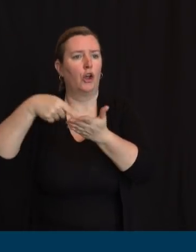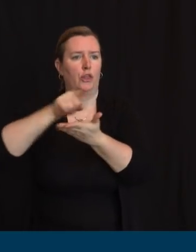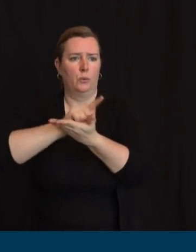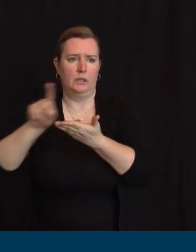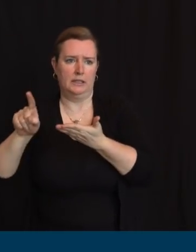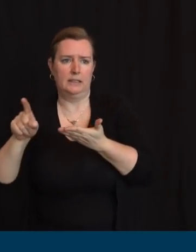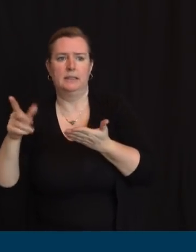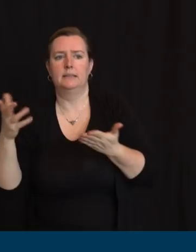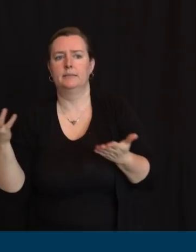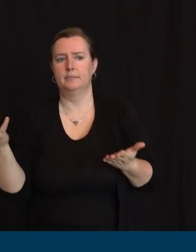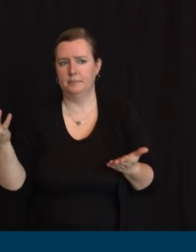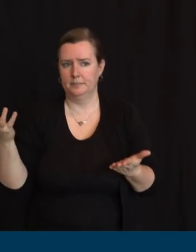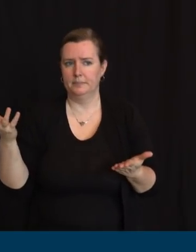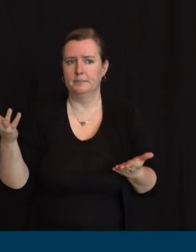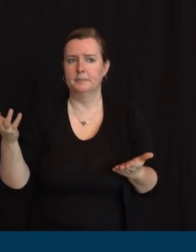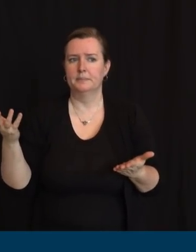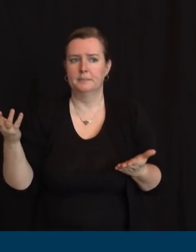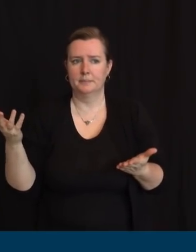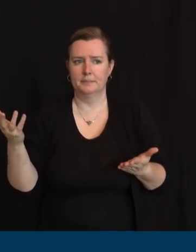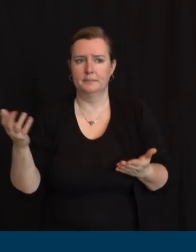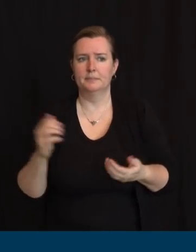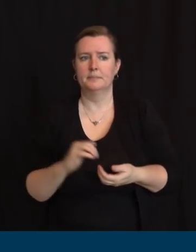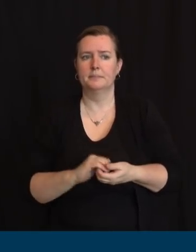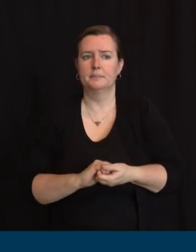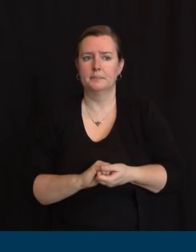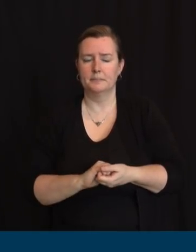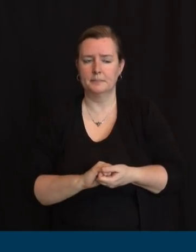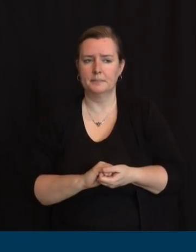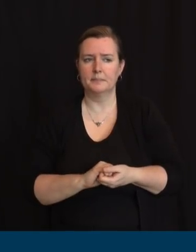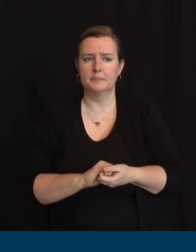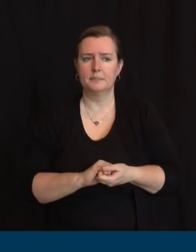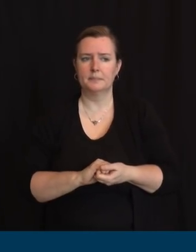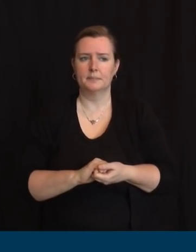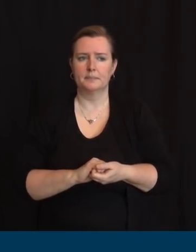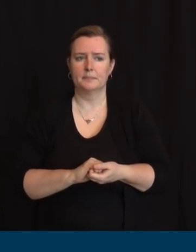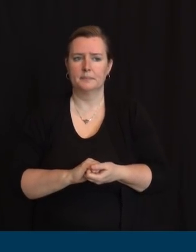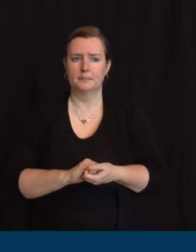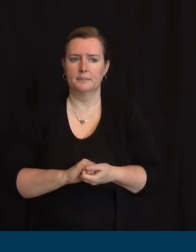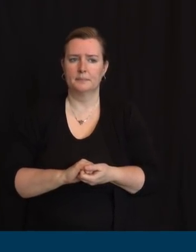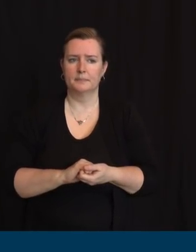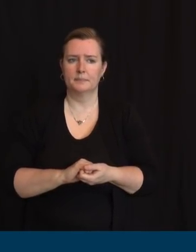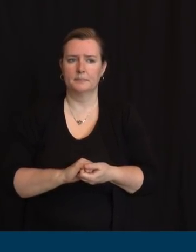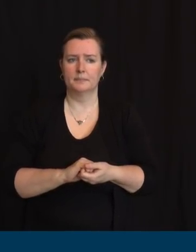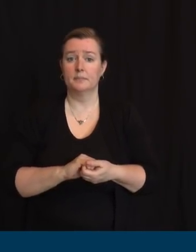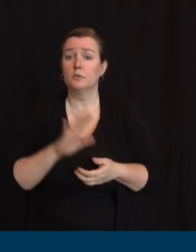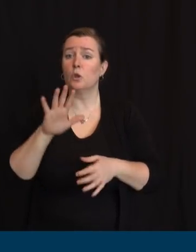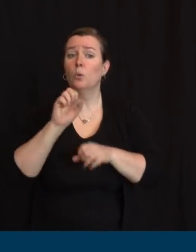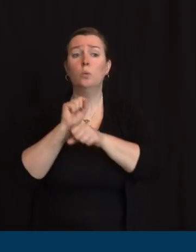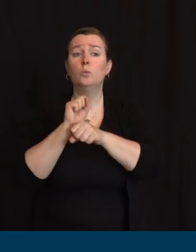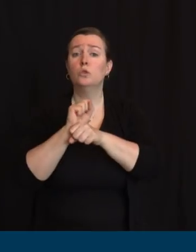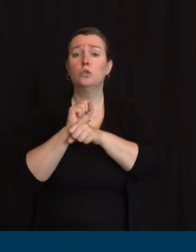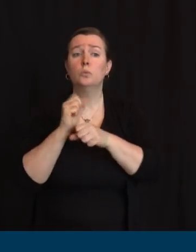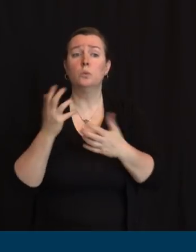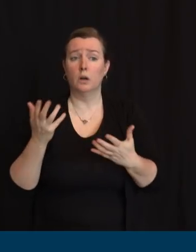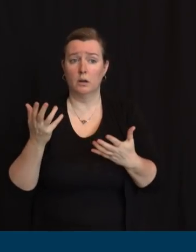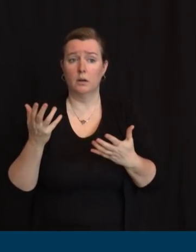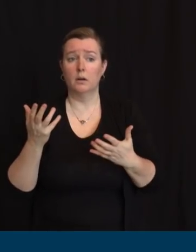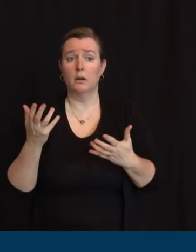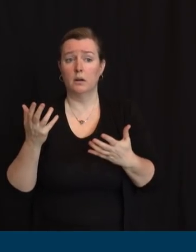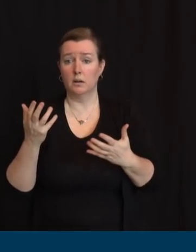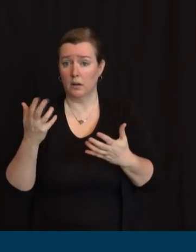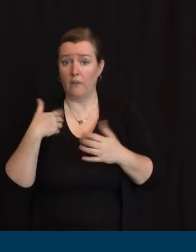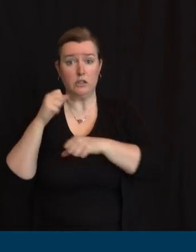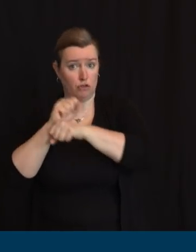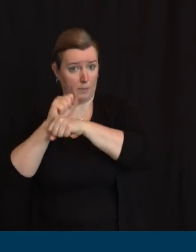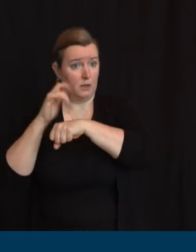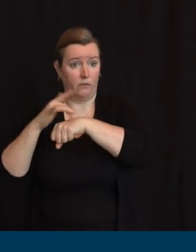to collect unemployment benefits if employment at your current place of work is available. And